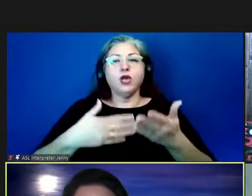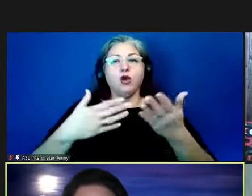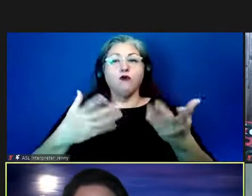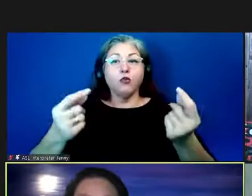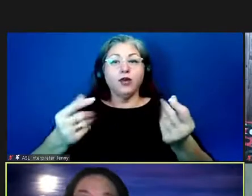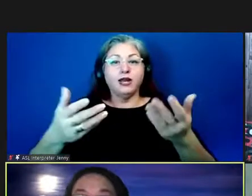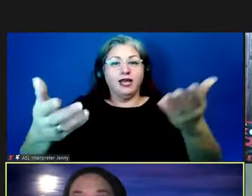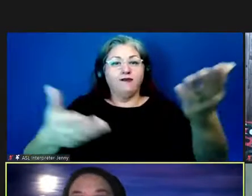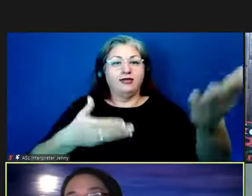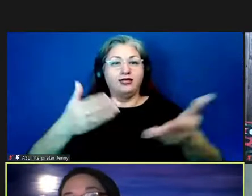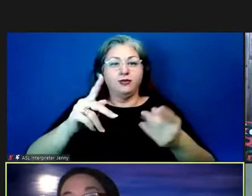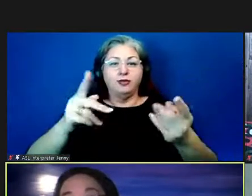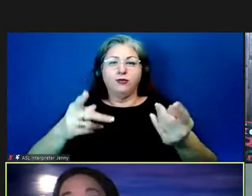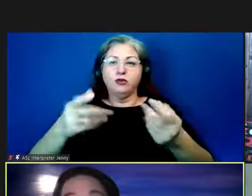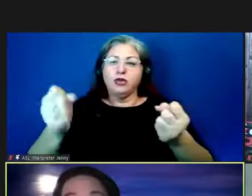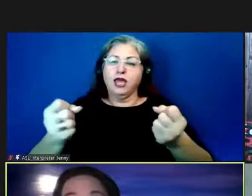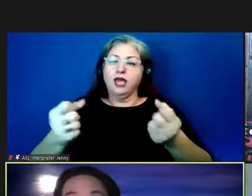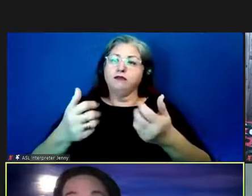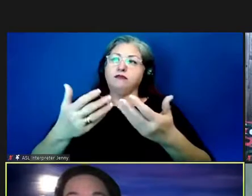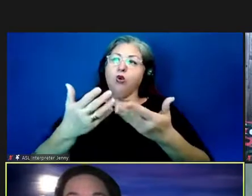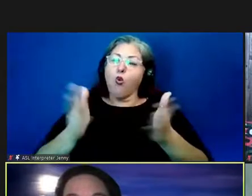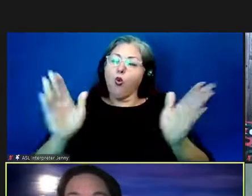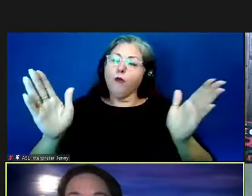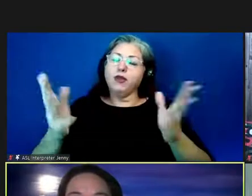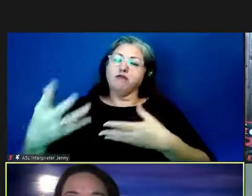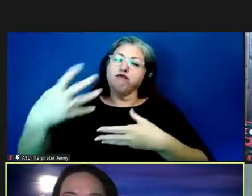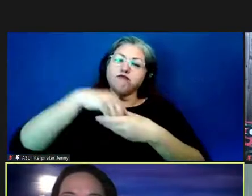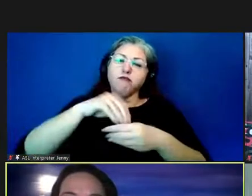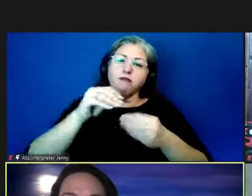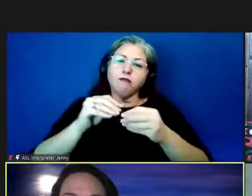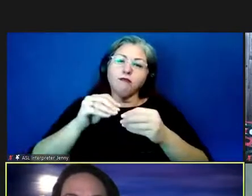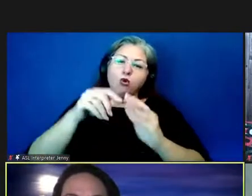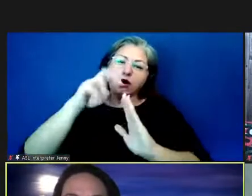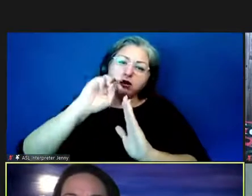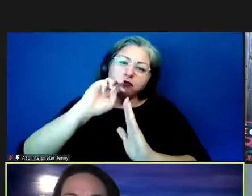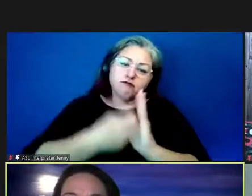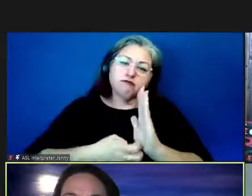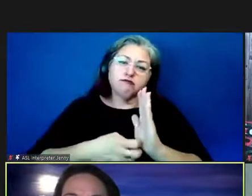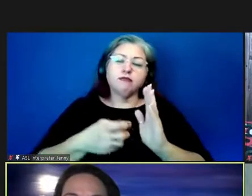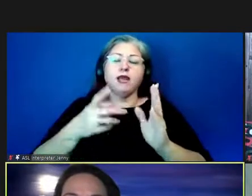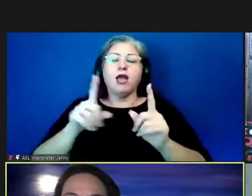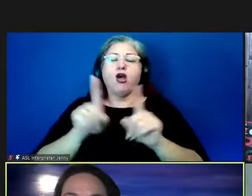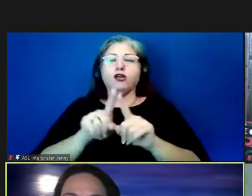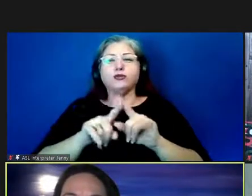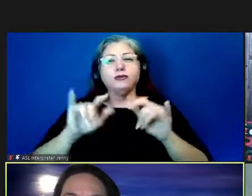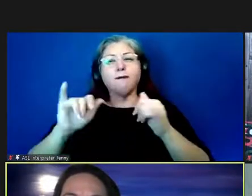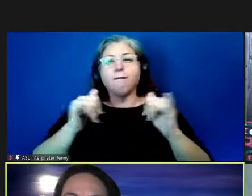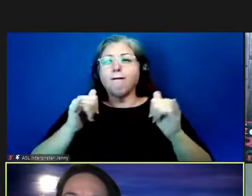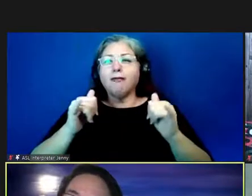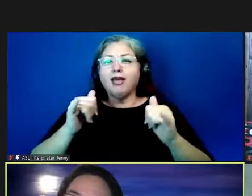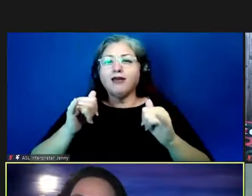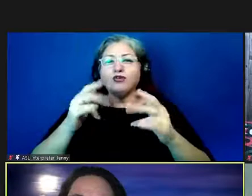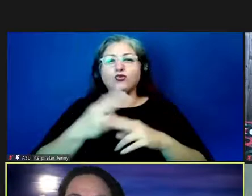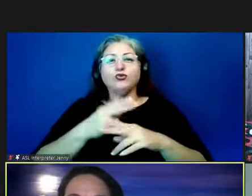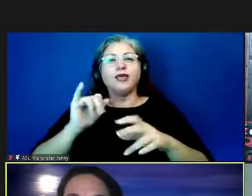to people to open themselves up to deepen engagement but it's also really playful so it uses a hawaiian kind of a hawaiian